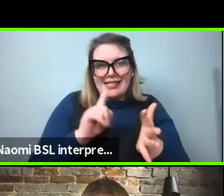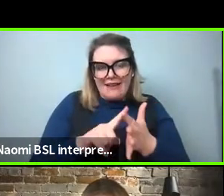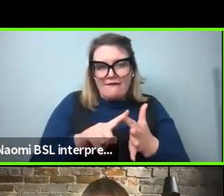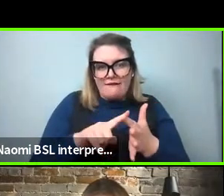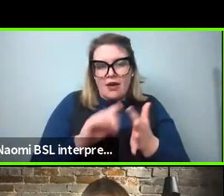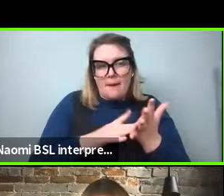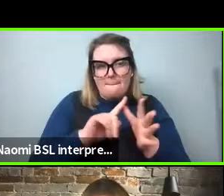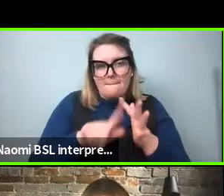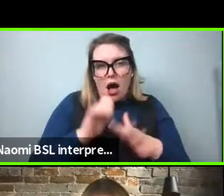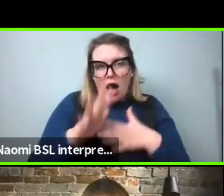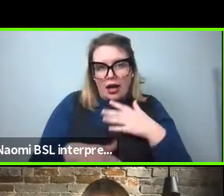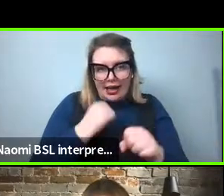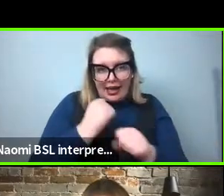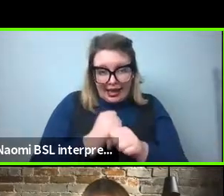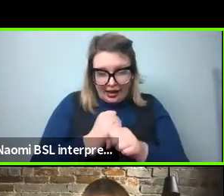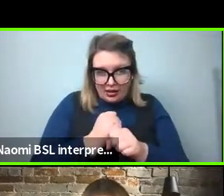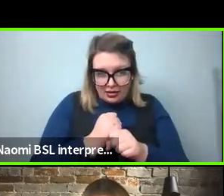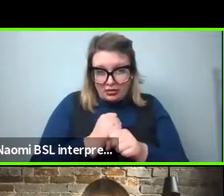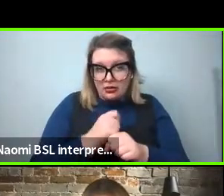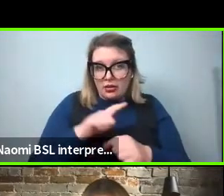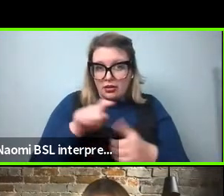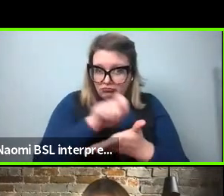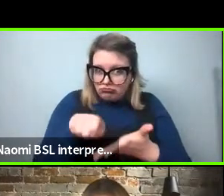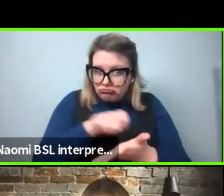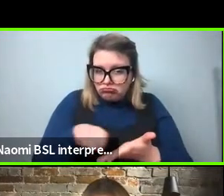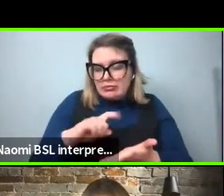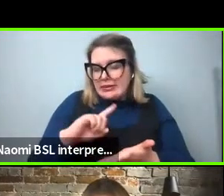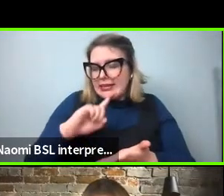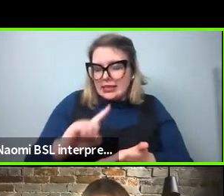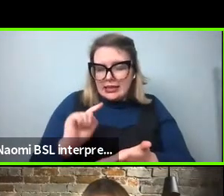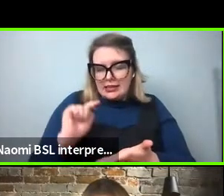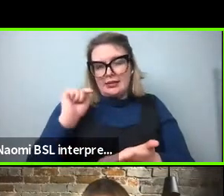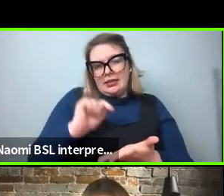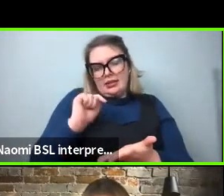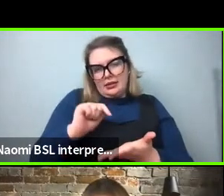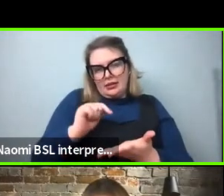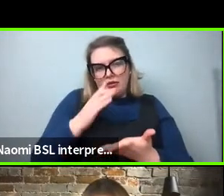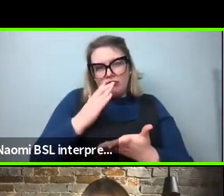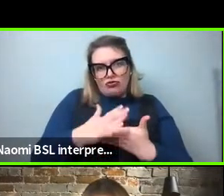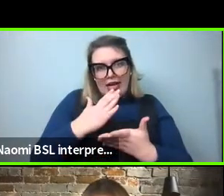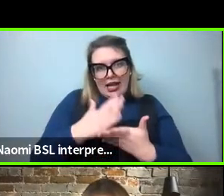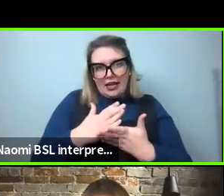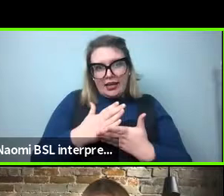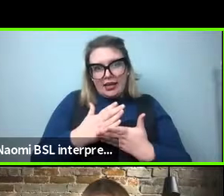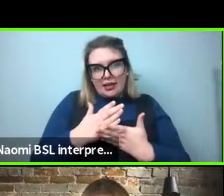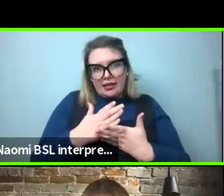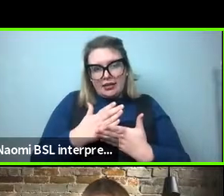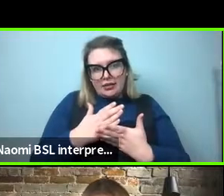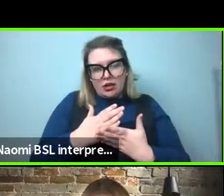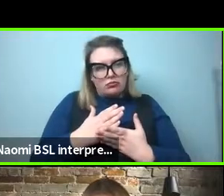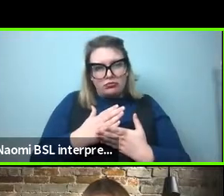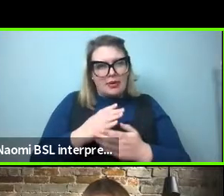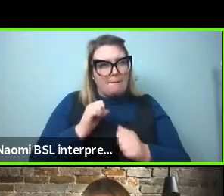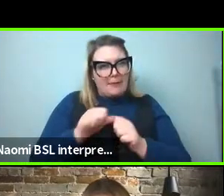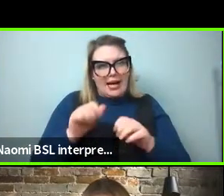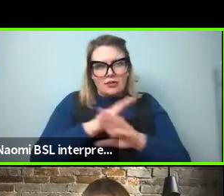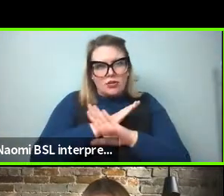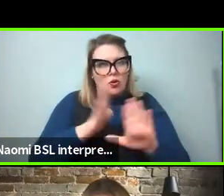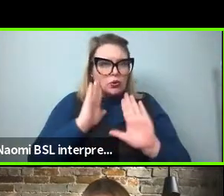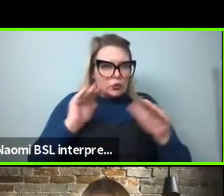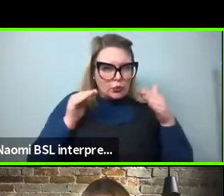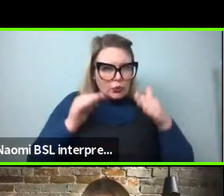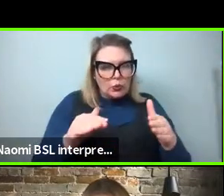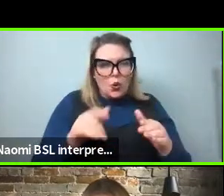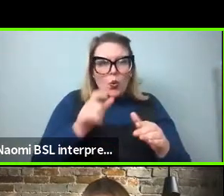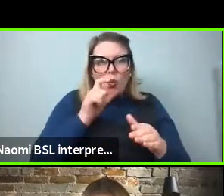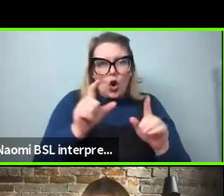so, but, but I think the solution, uh, basically is not to look at, um, length of words only, but also